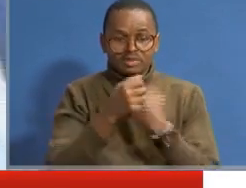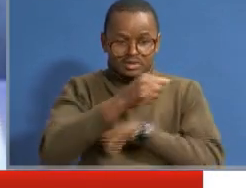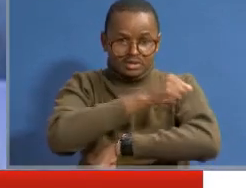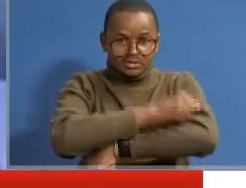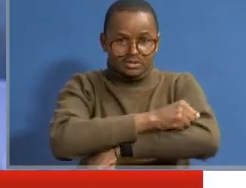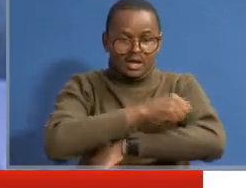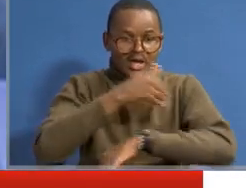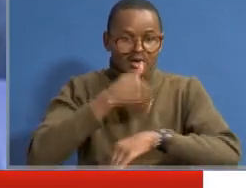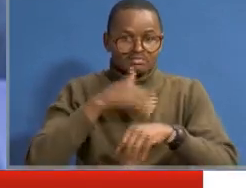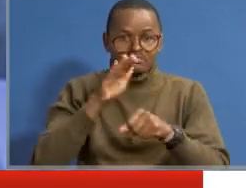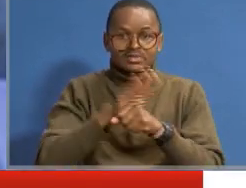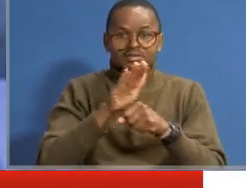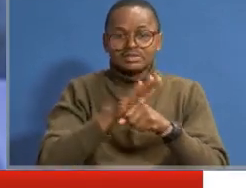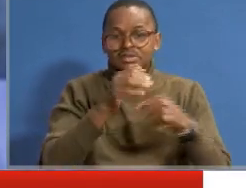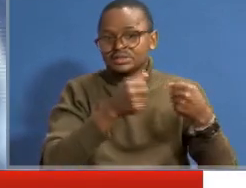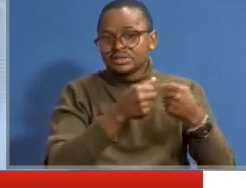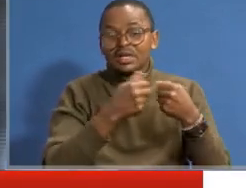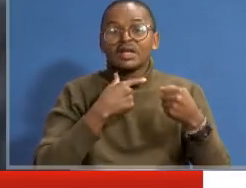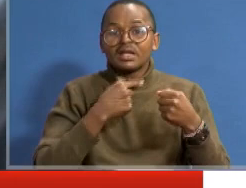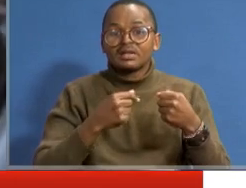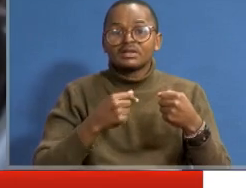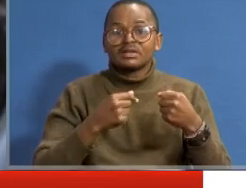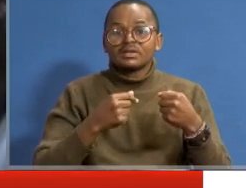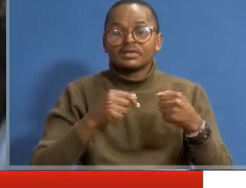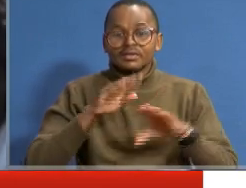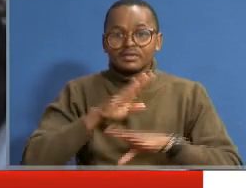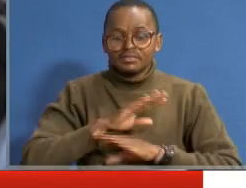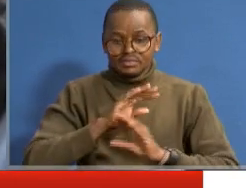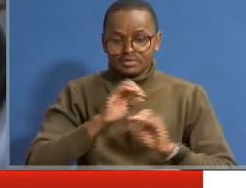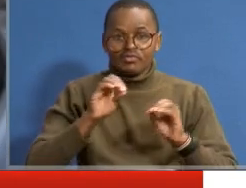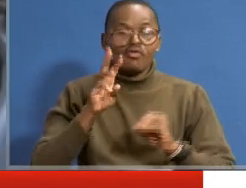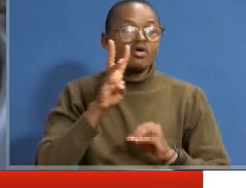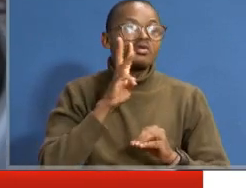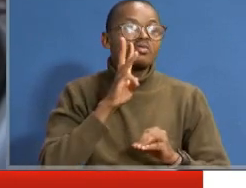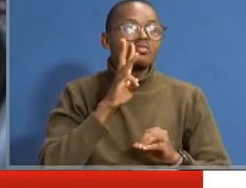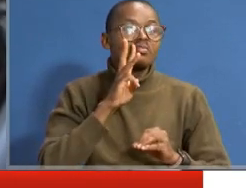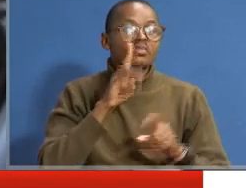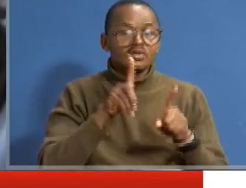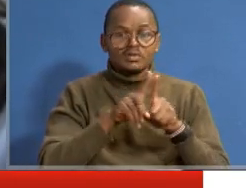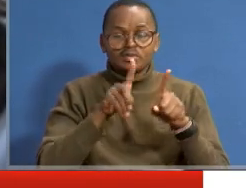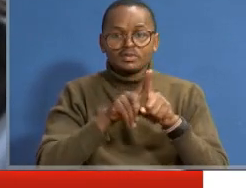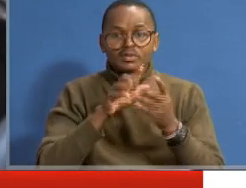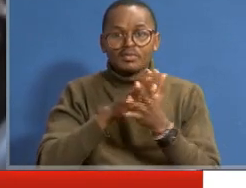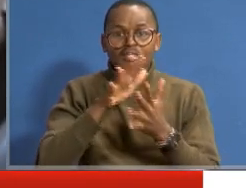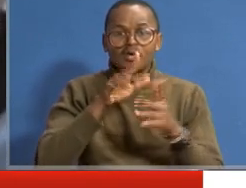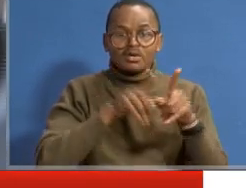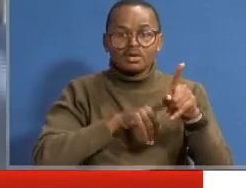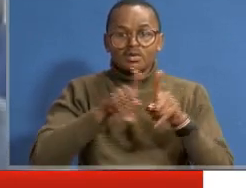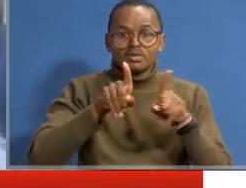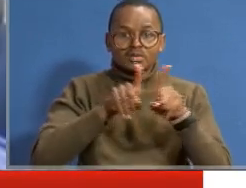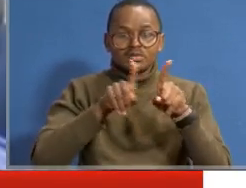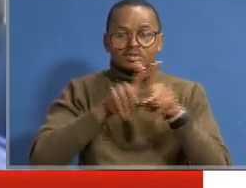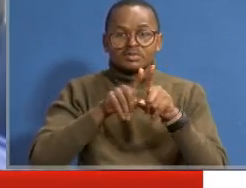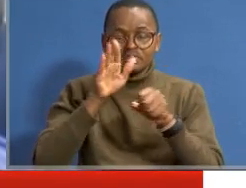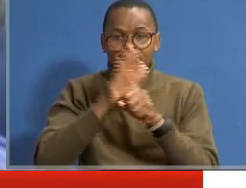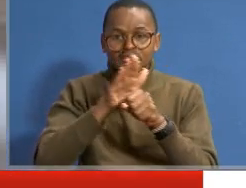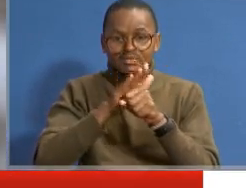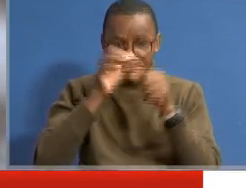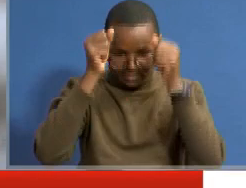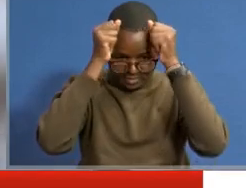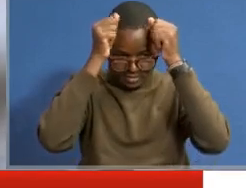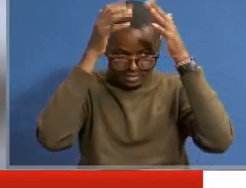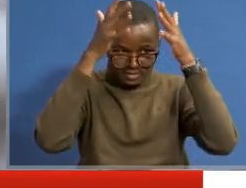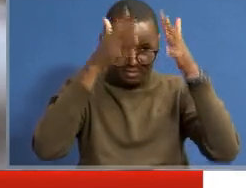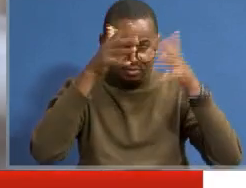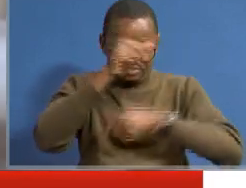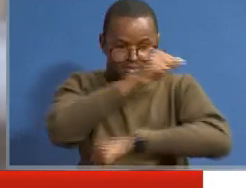school is faced with several challenges such as inadequate supply of water, a strained mode of transport as most students have to walk